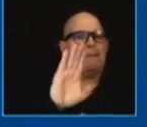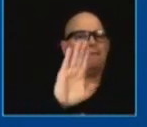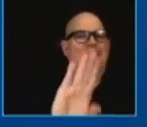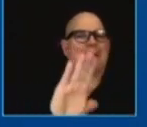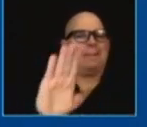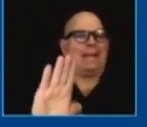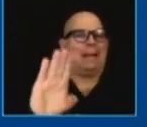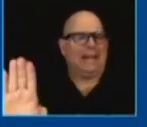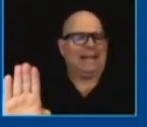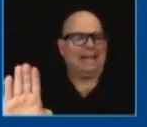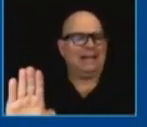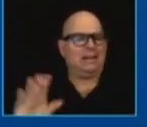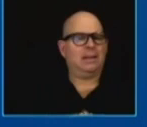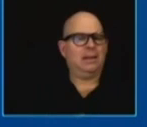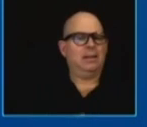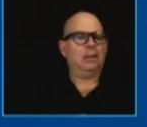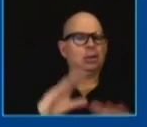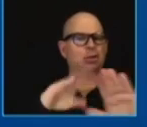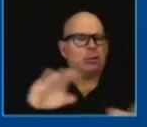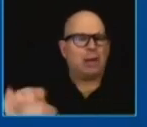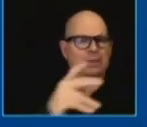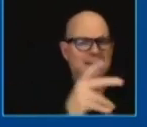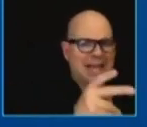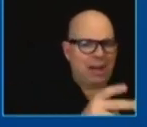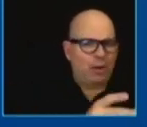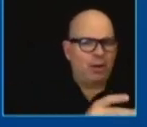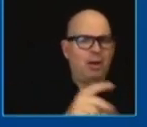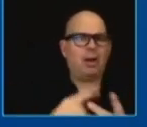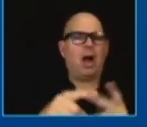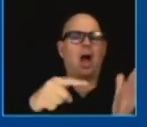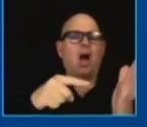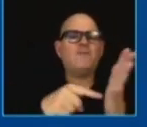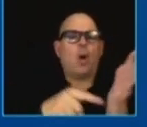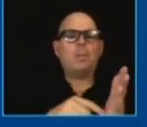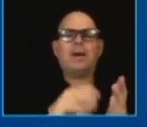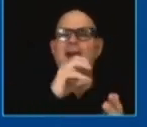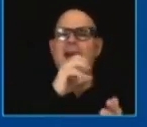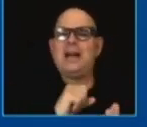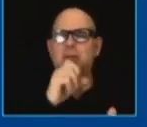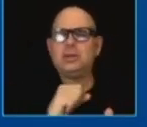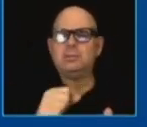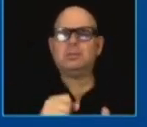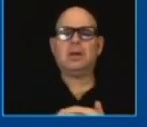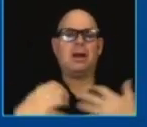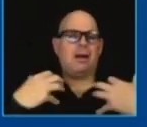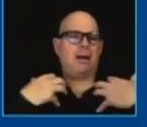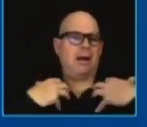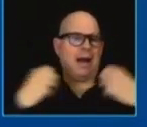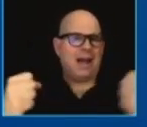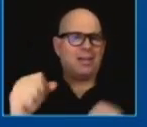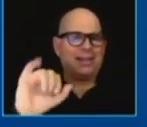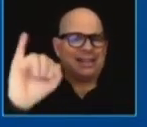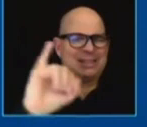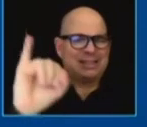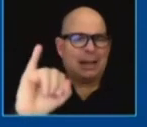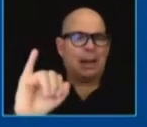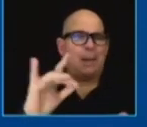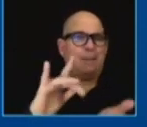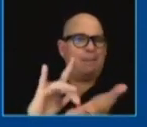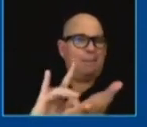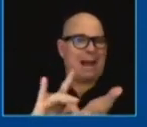accessible to make elder care more affordable accessible and make health care and prescription drugs education more affordable accessible